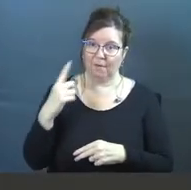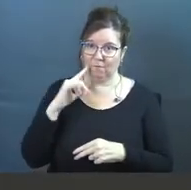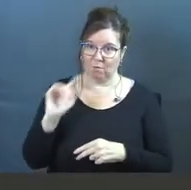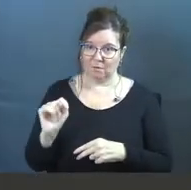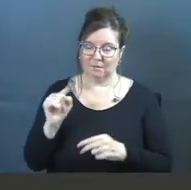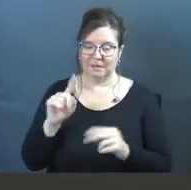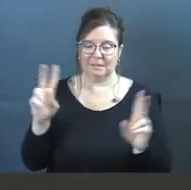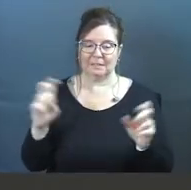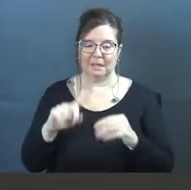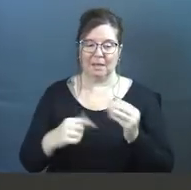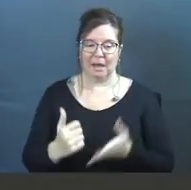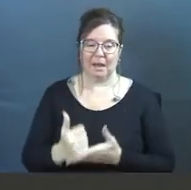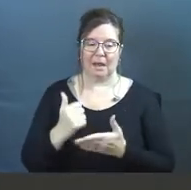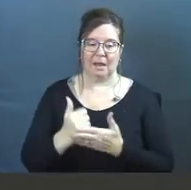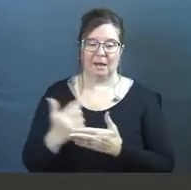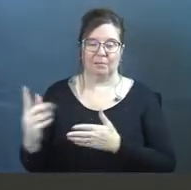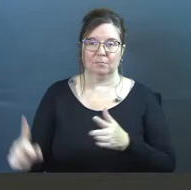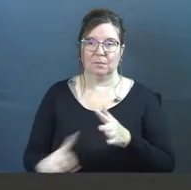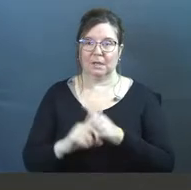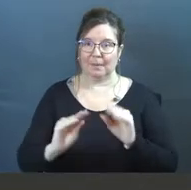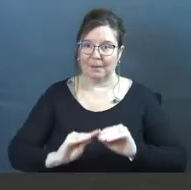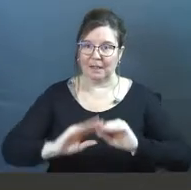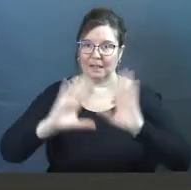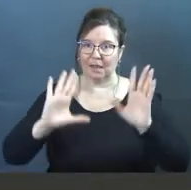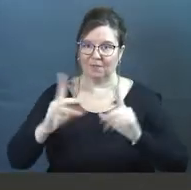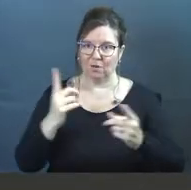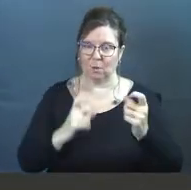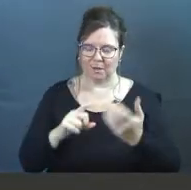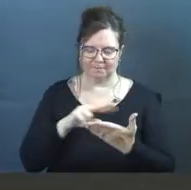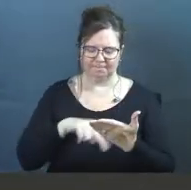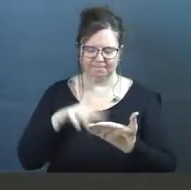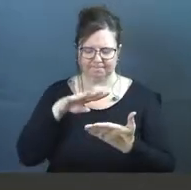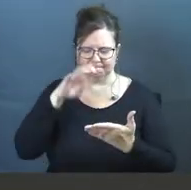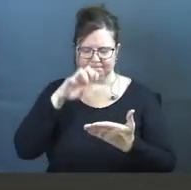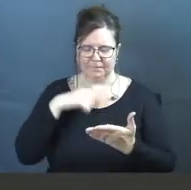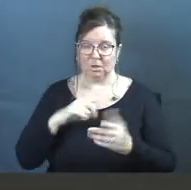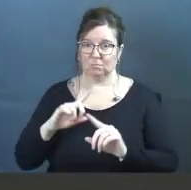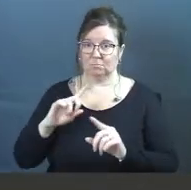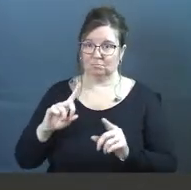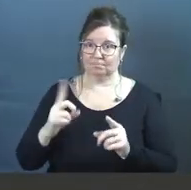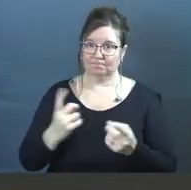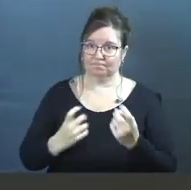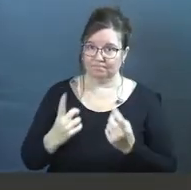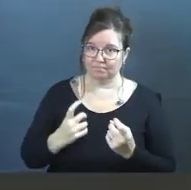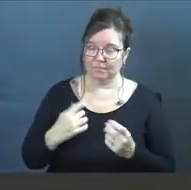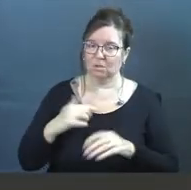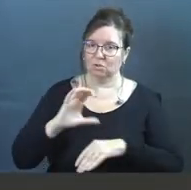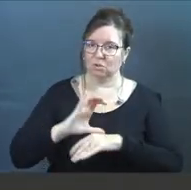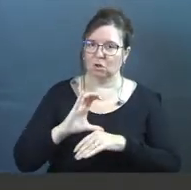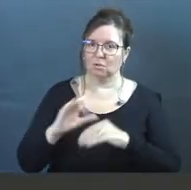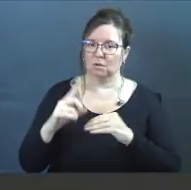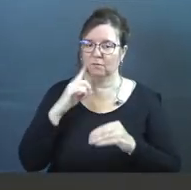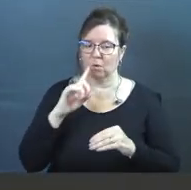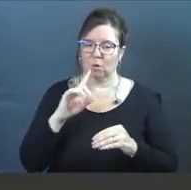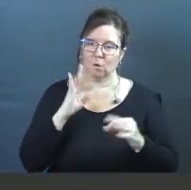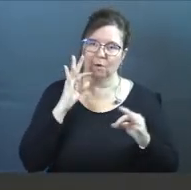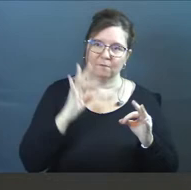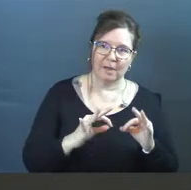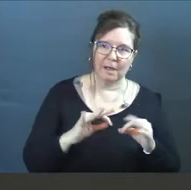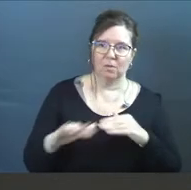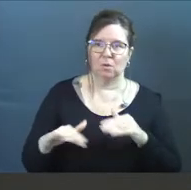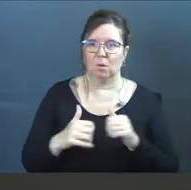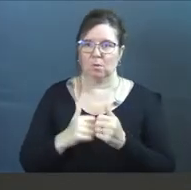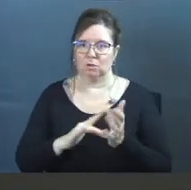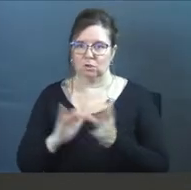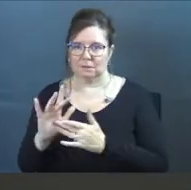this series is all about helping bring about clarity to the questions that you guys have answered or have as a church in regards to your faith and your